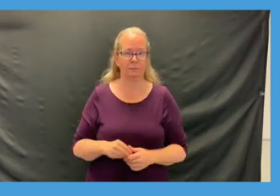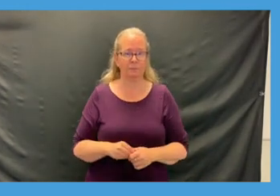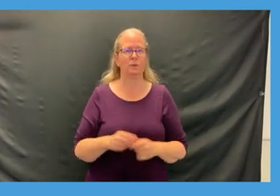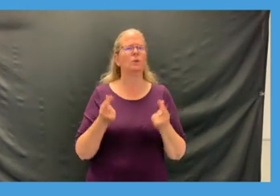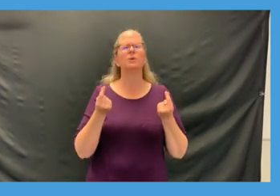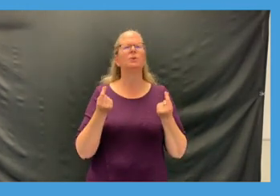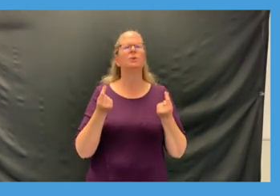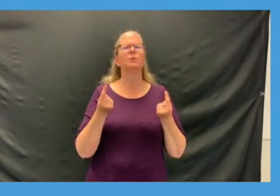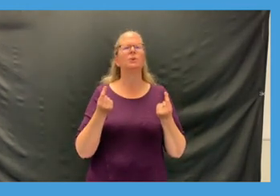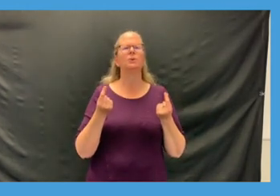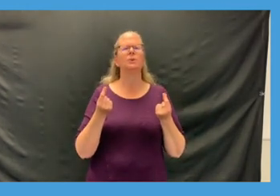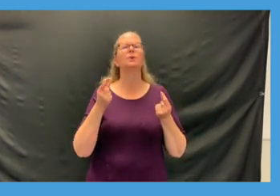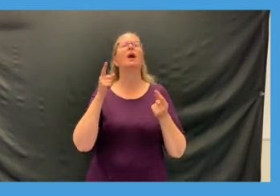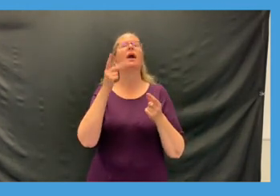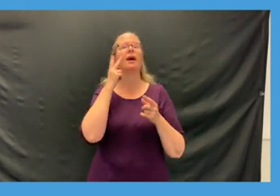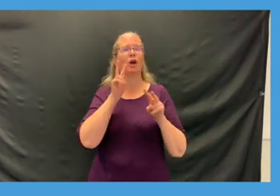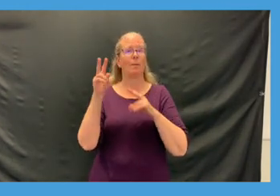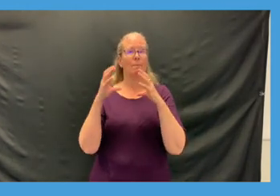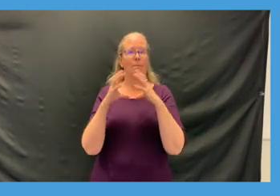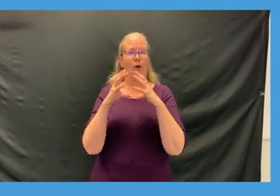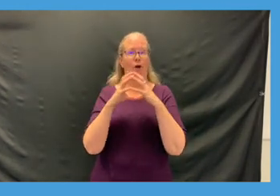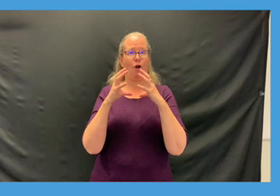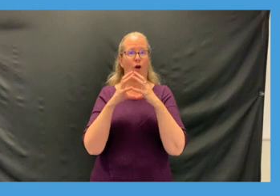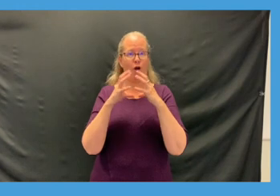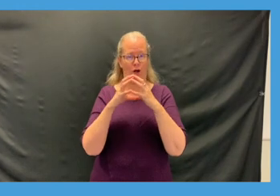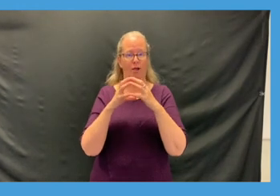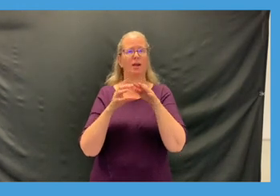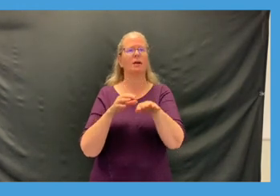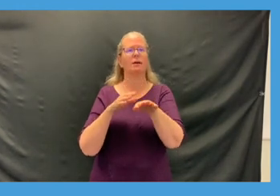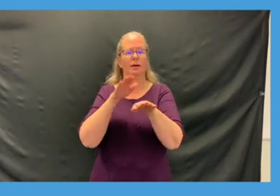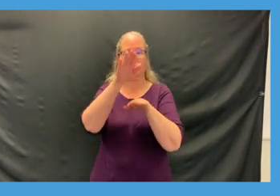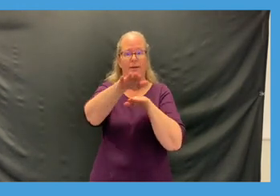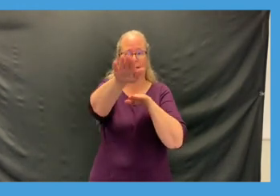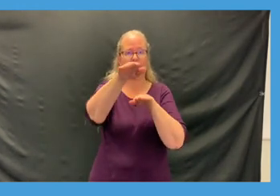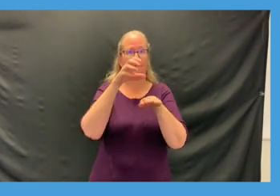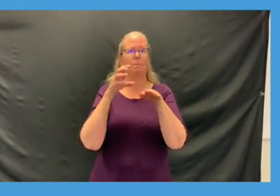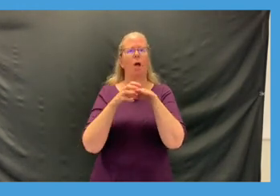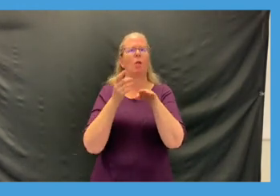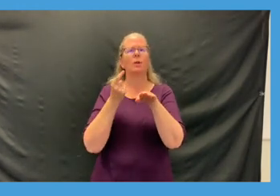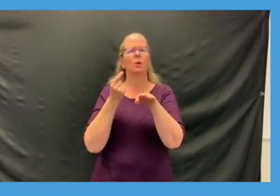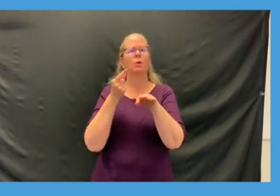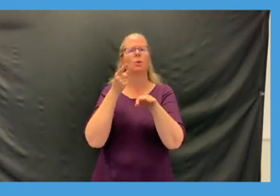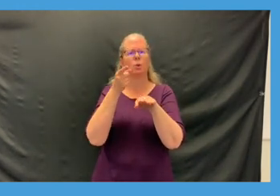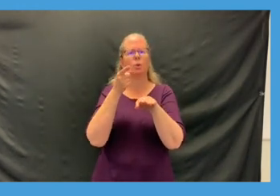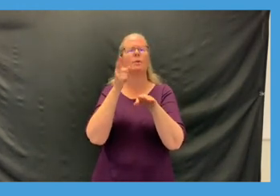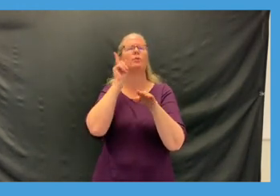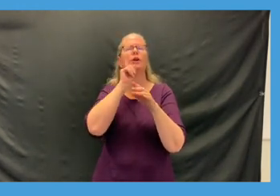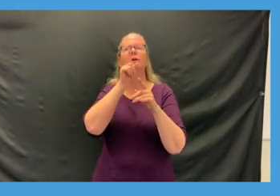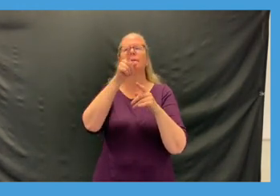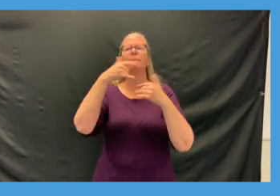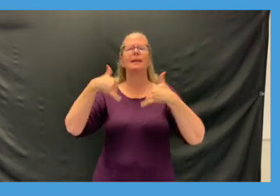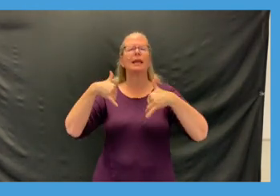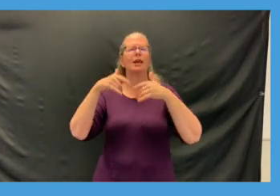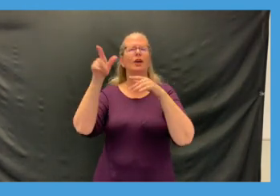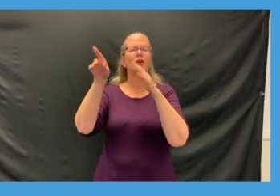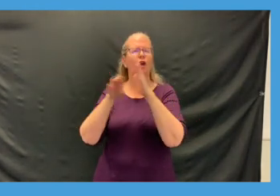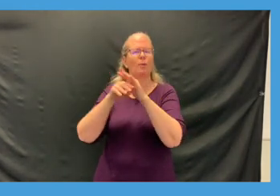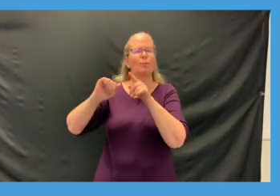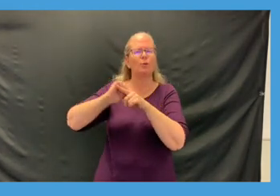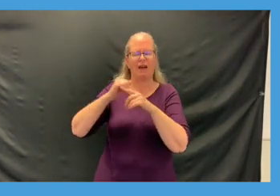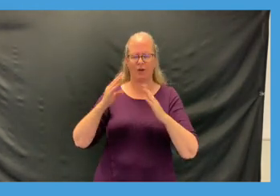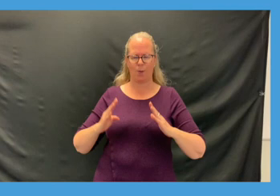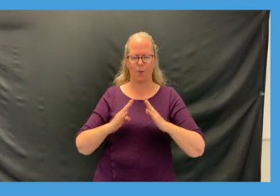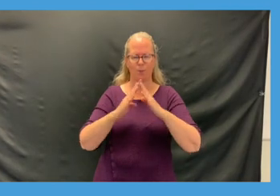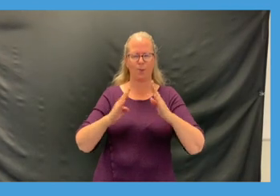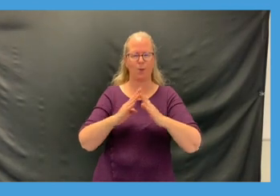your ball at the top and we're gonna try dribbling with our right foot only the first time if you can okay and if you don't have a ball